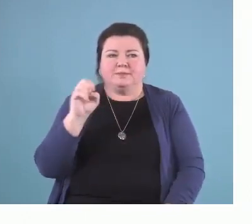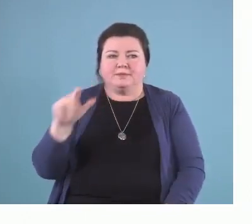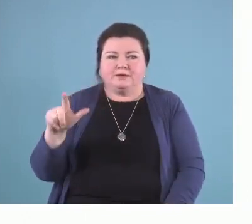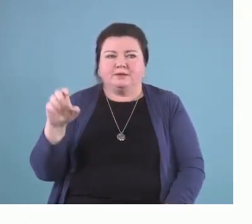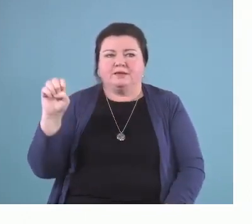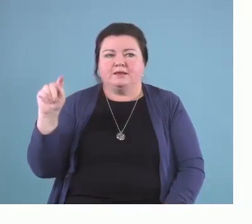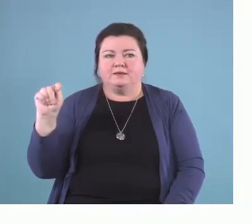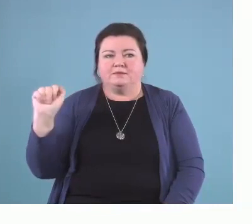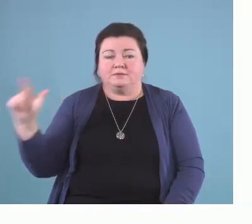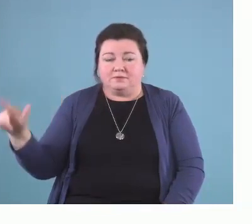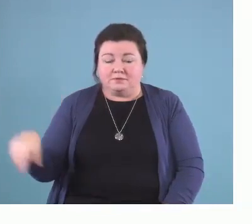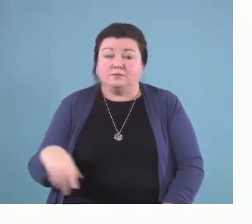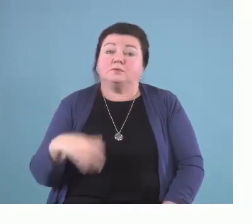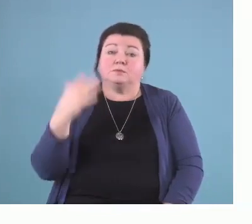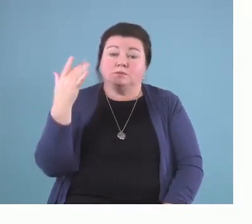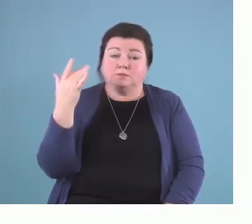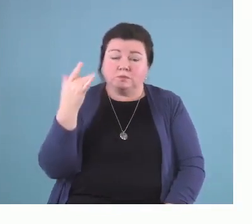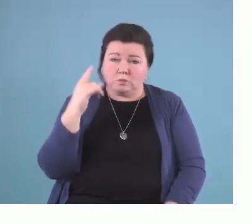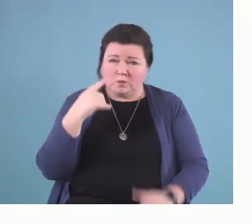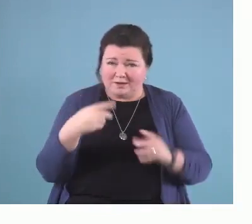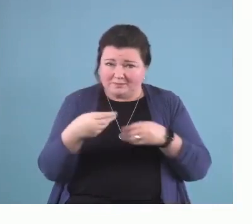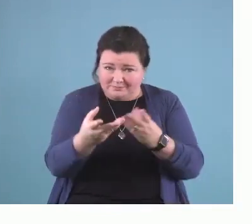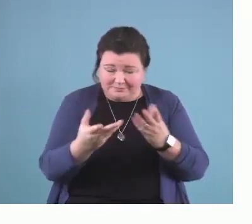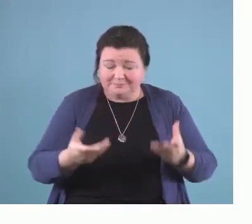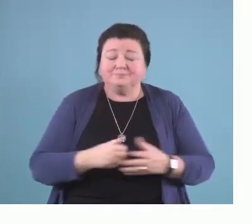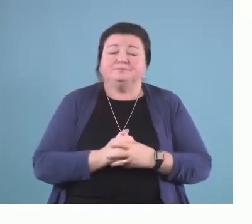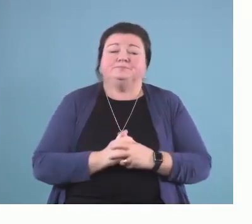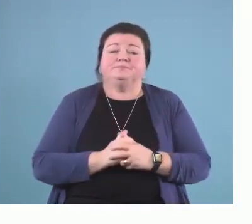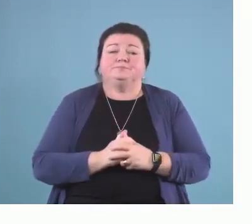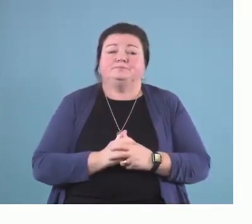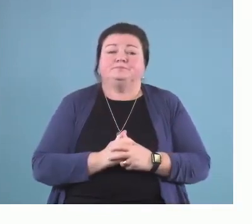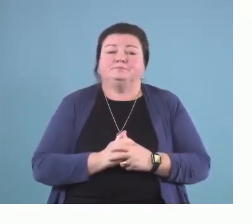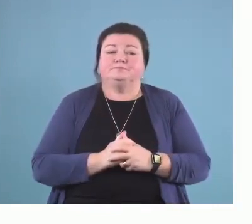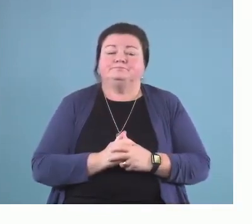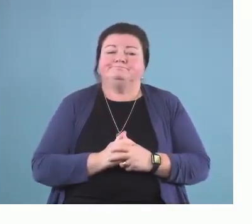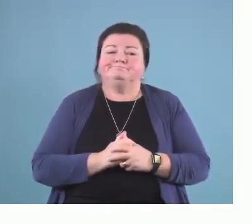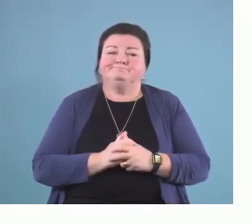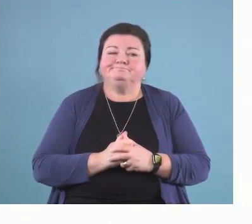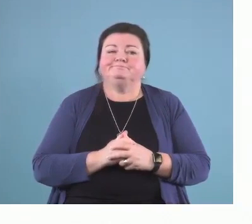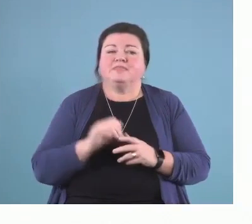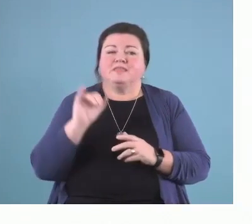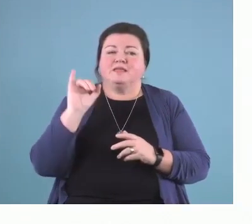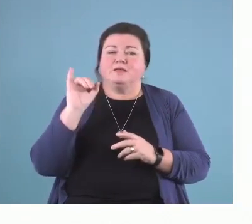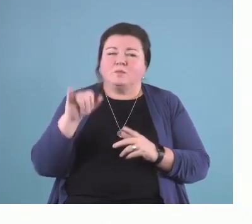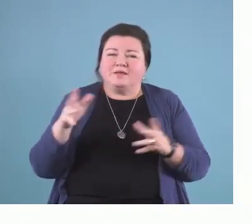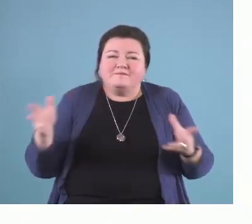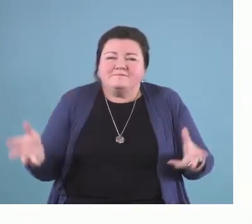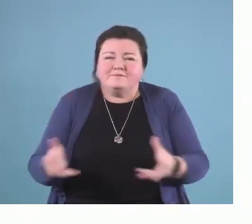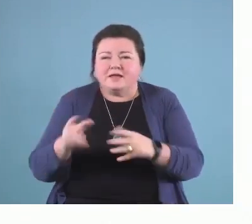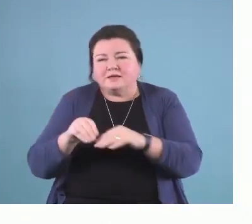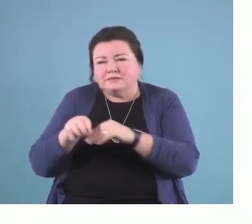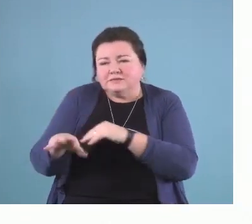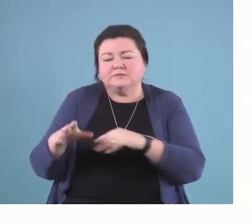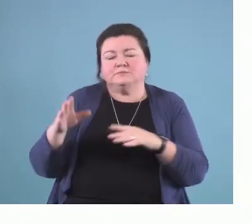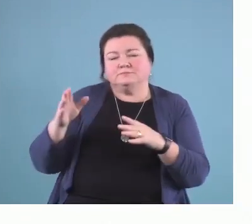it to your attention is because we can try and affect motivation in a variety of ways.